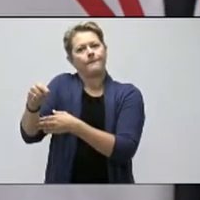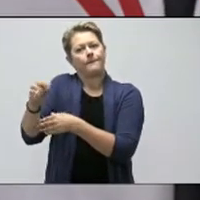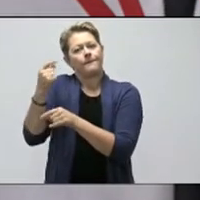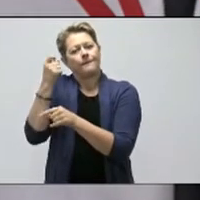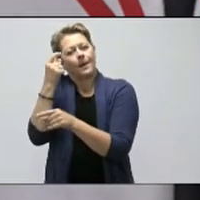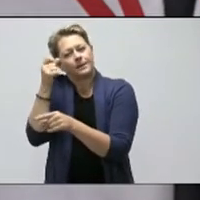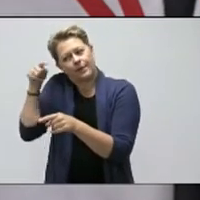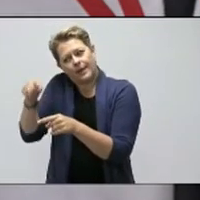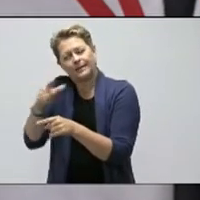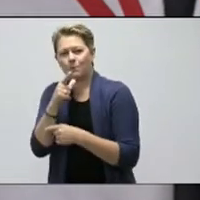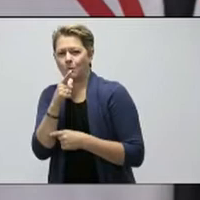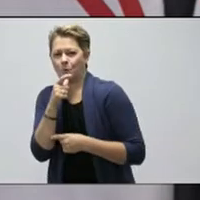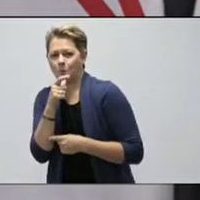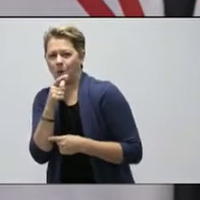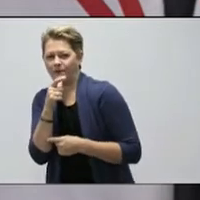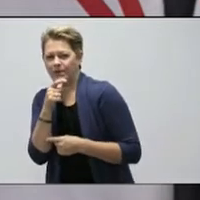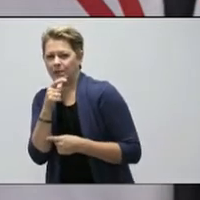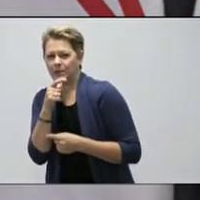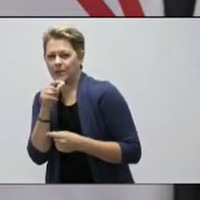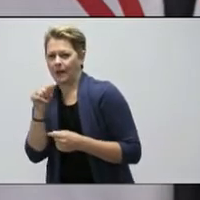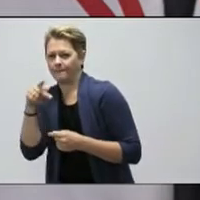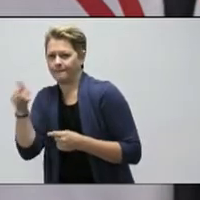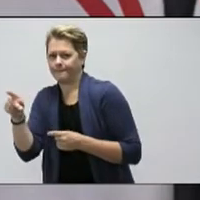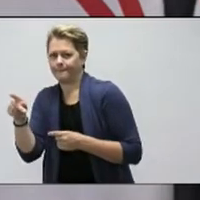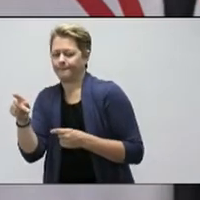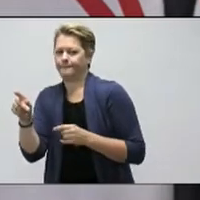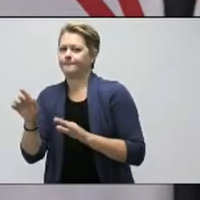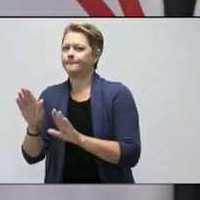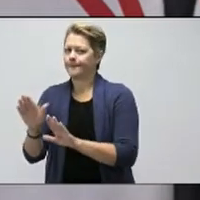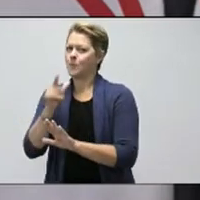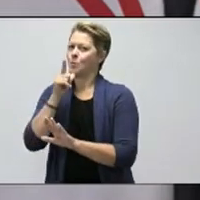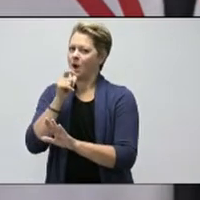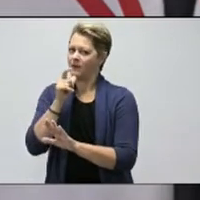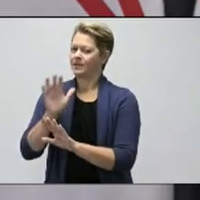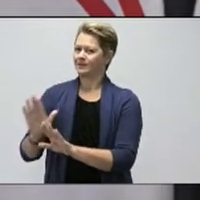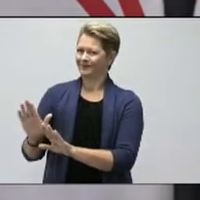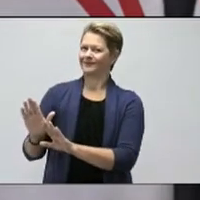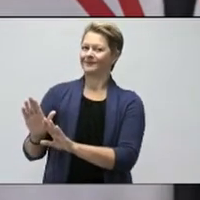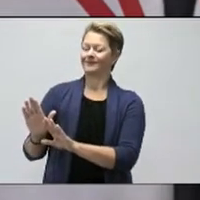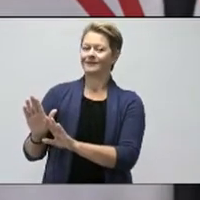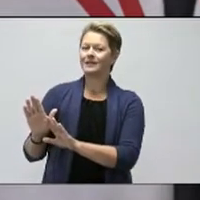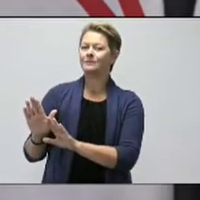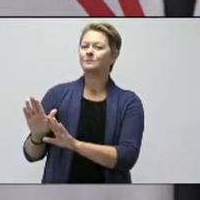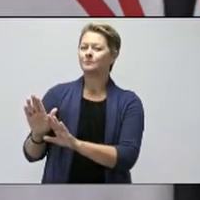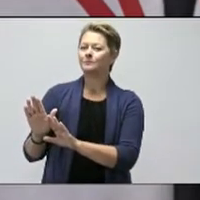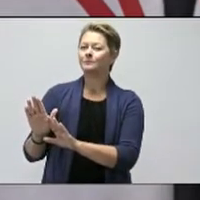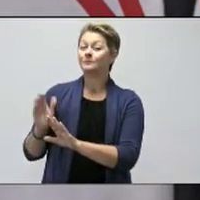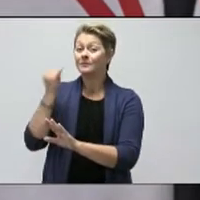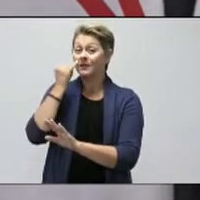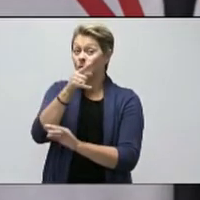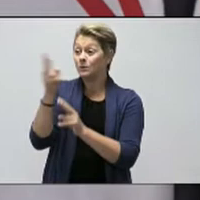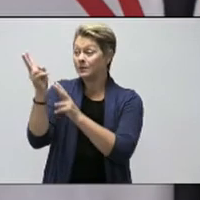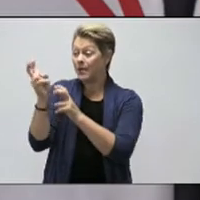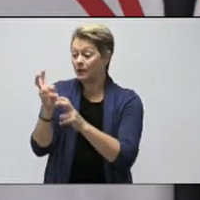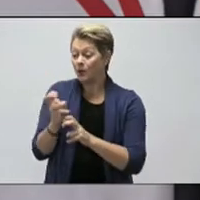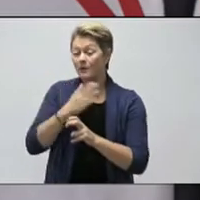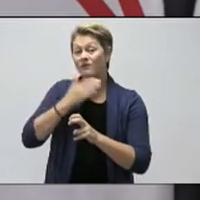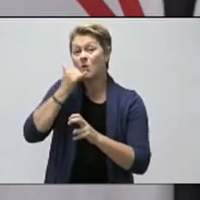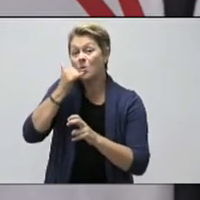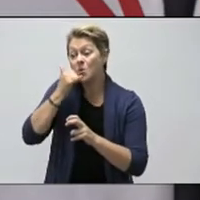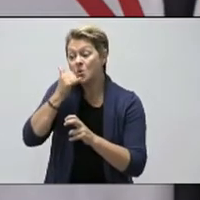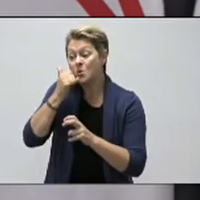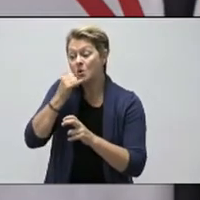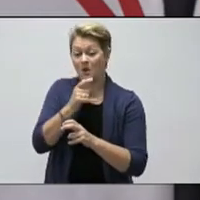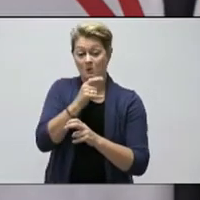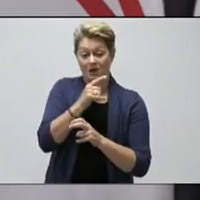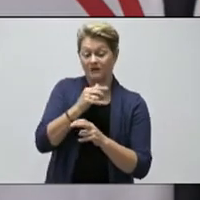app, so it's private if you download it. It's private if you use